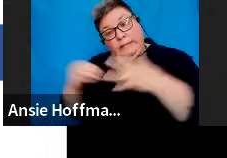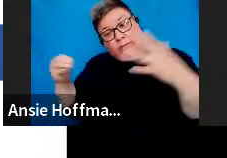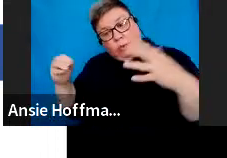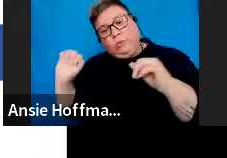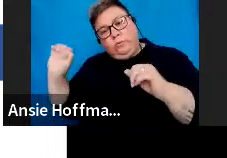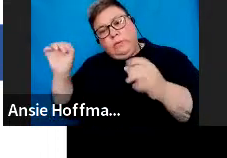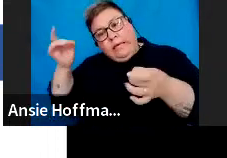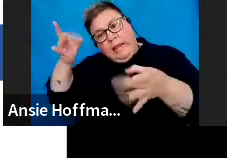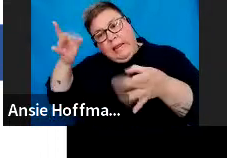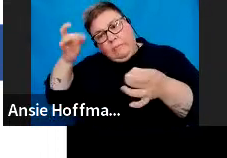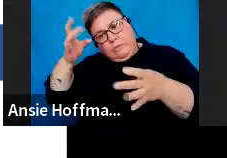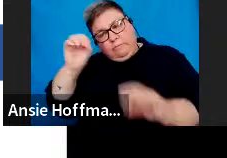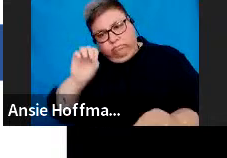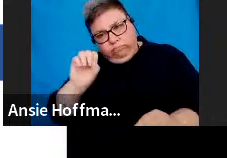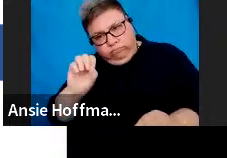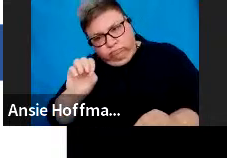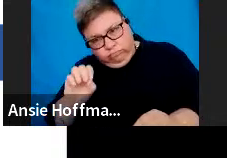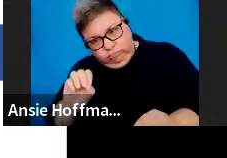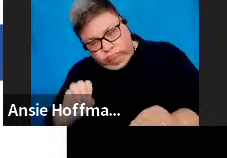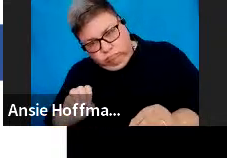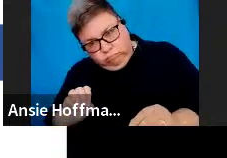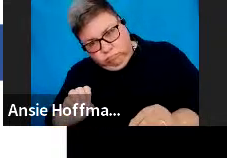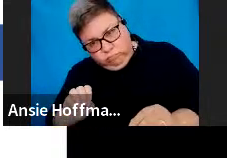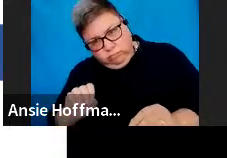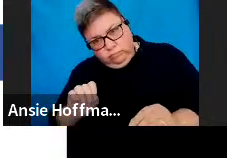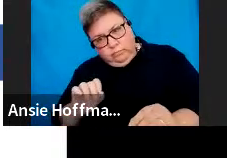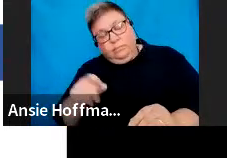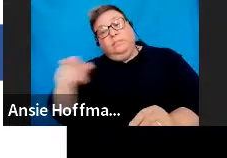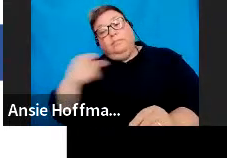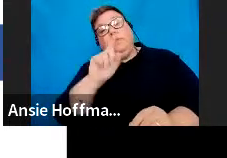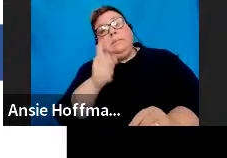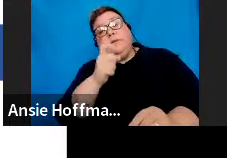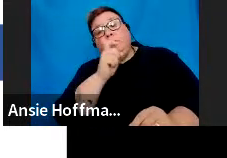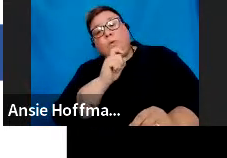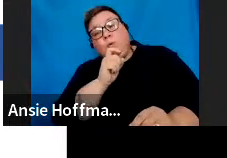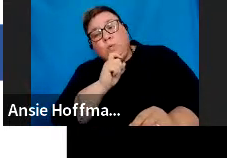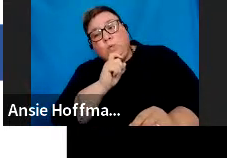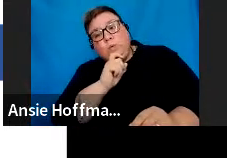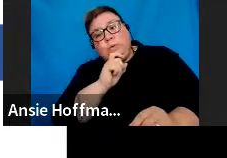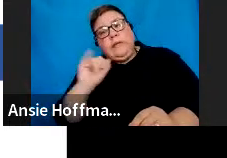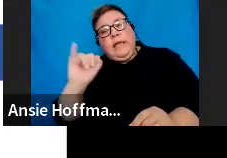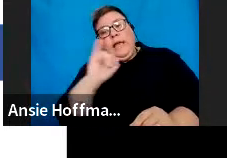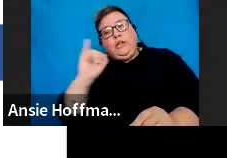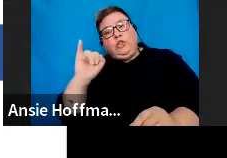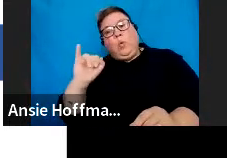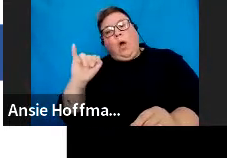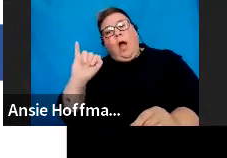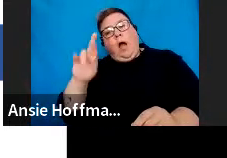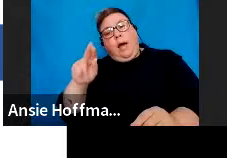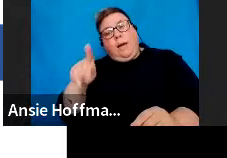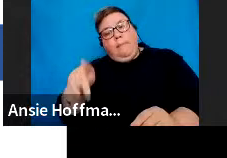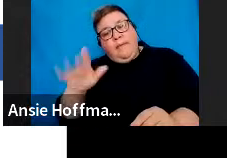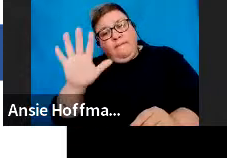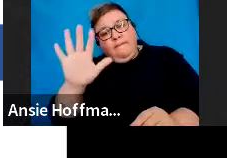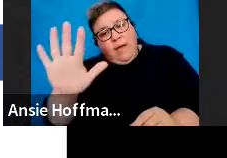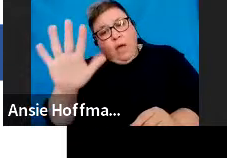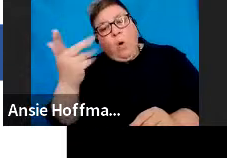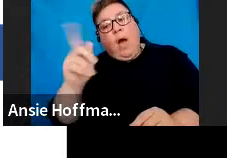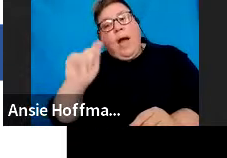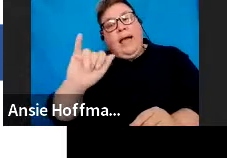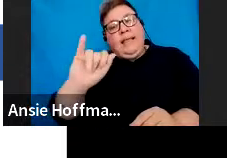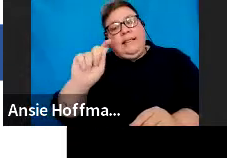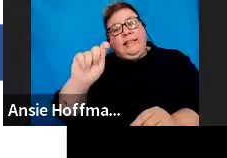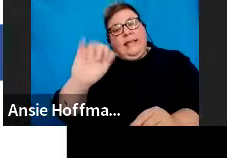The information in the container must be used to issue an IRP-5 or the IT-3A tax